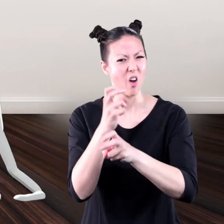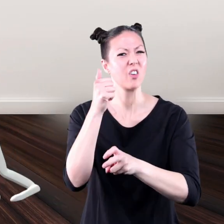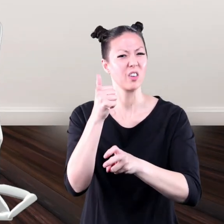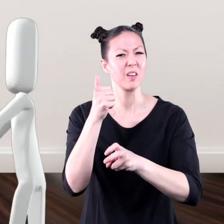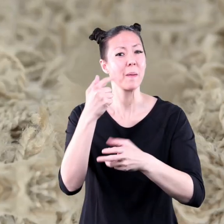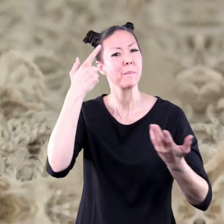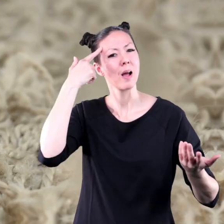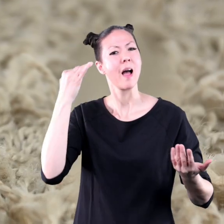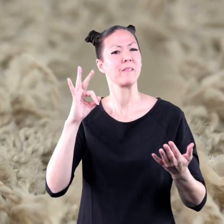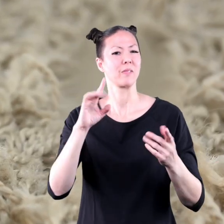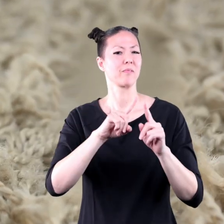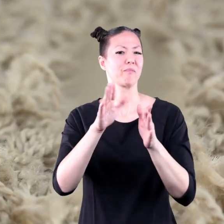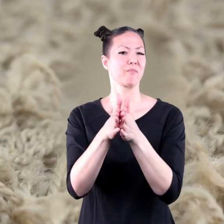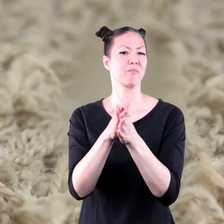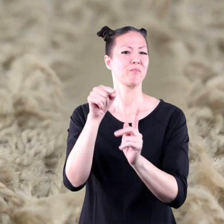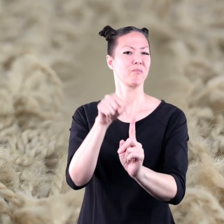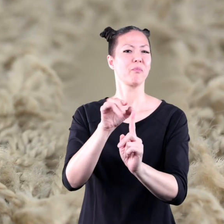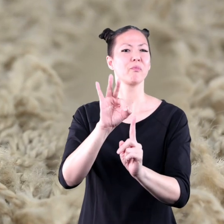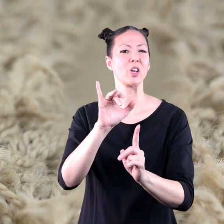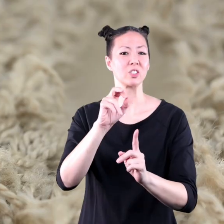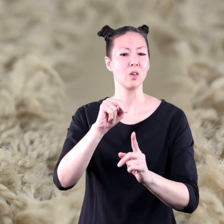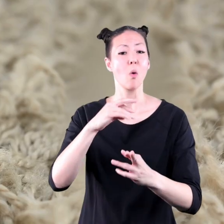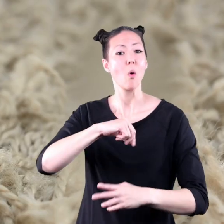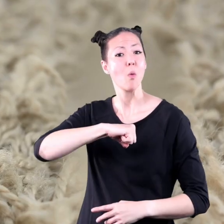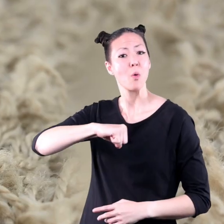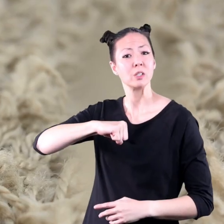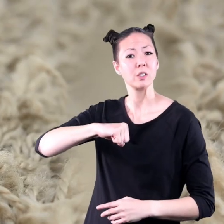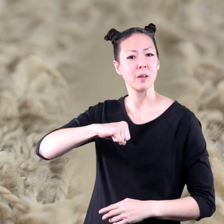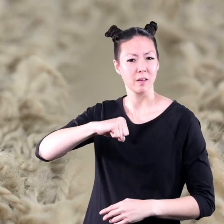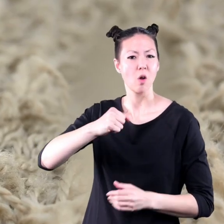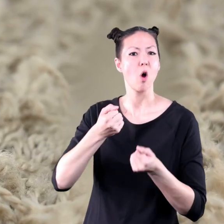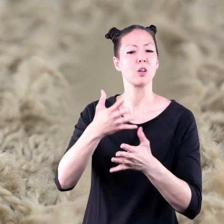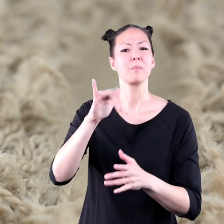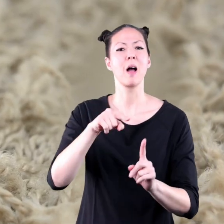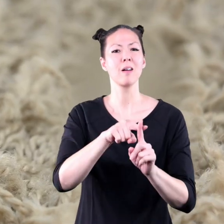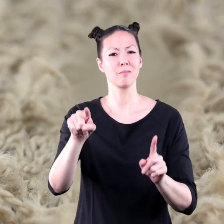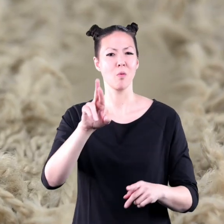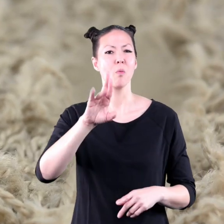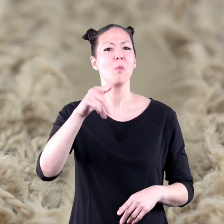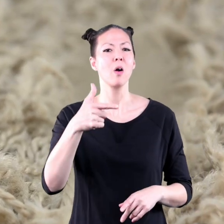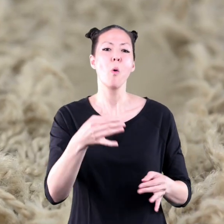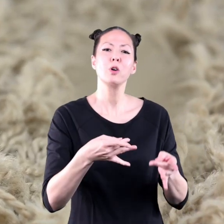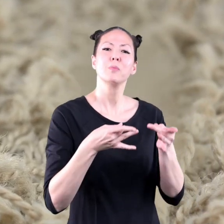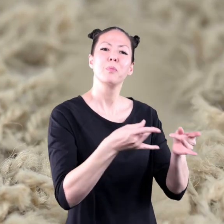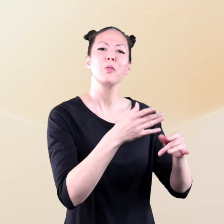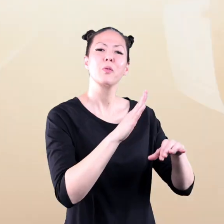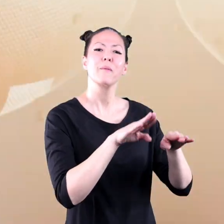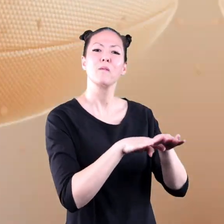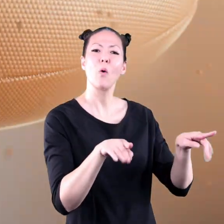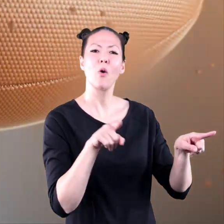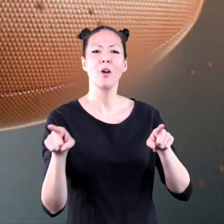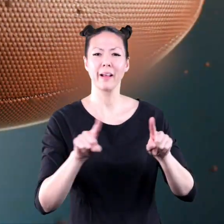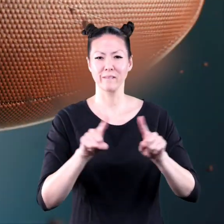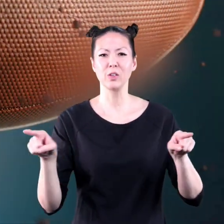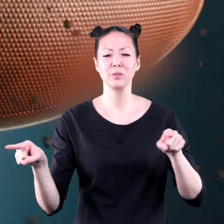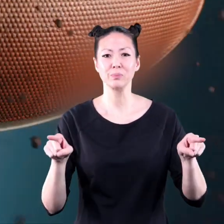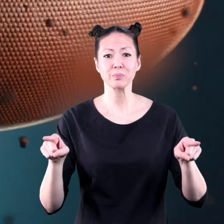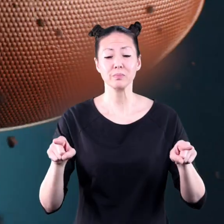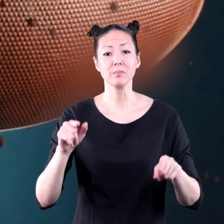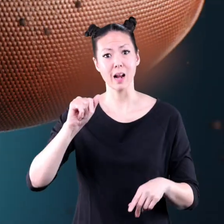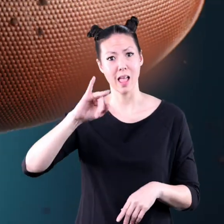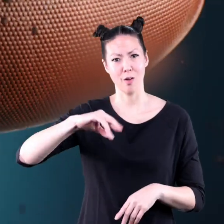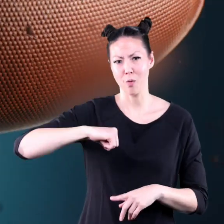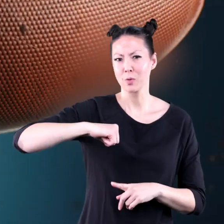That's because there is more friction or resistance caused by the rug than the smooth floor. Air